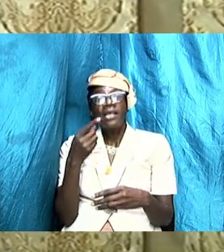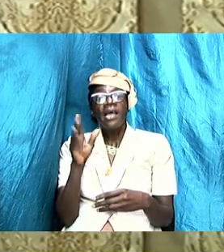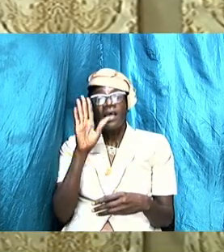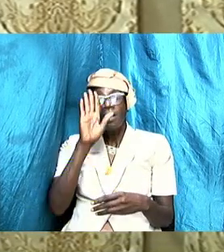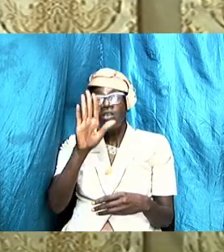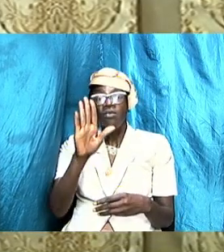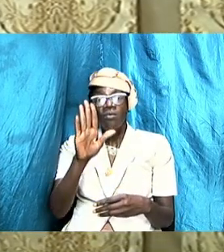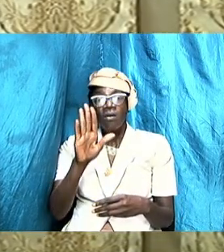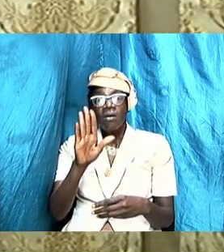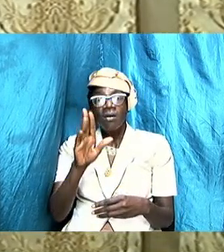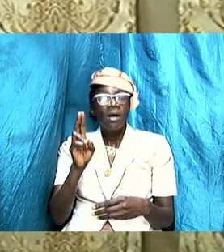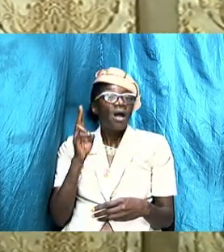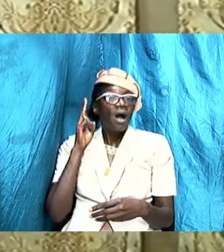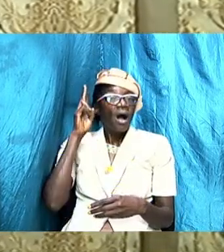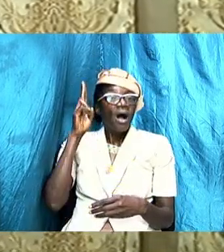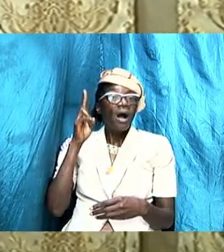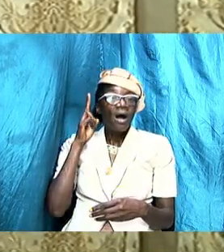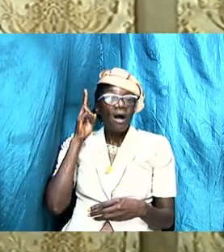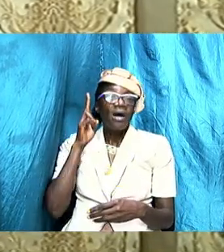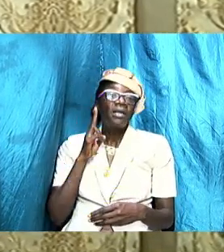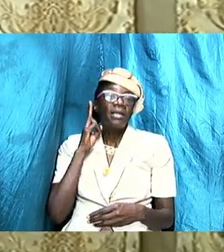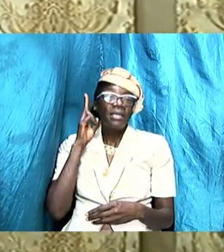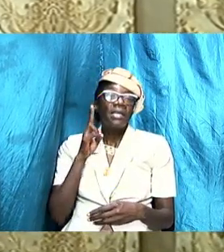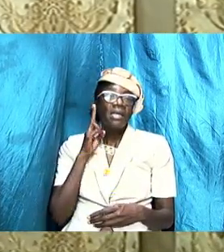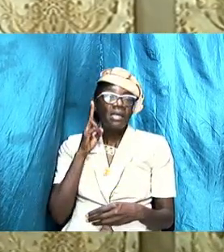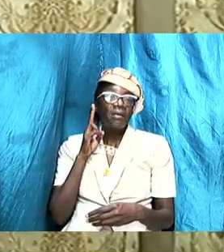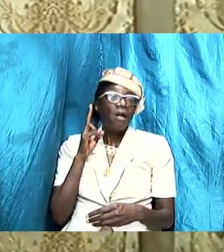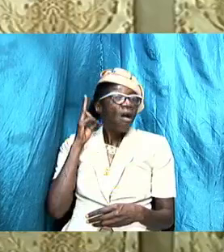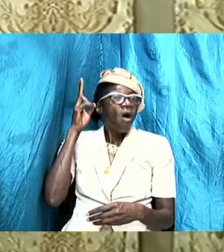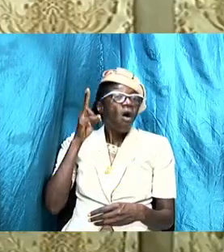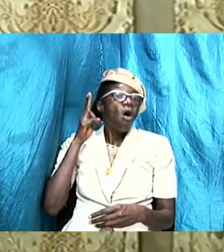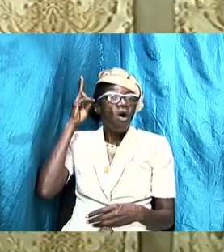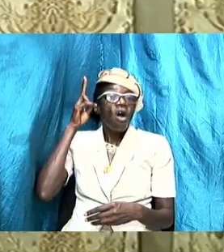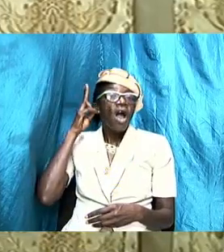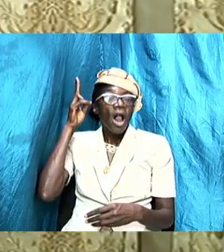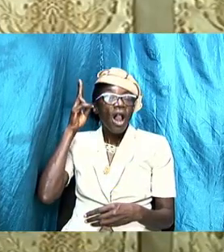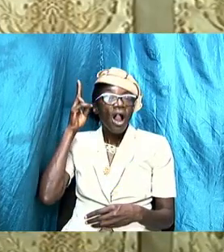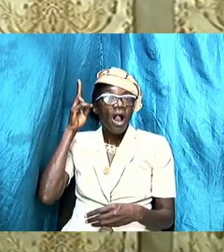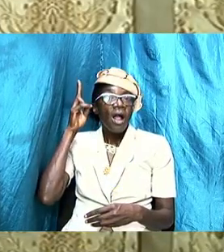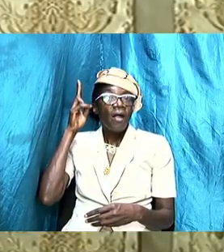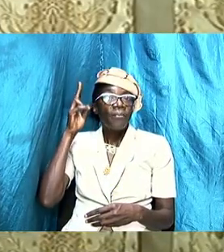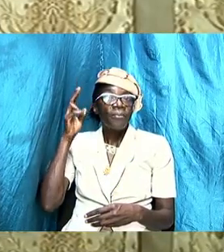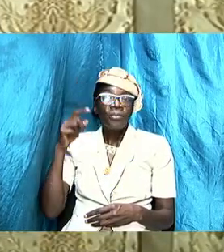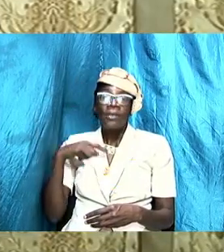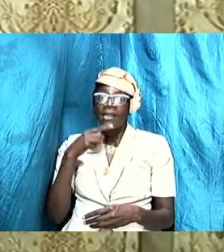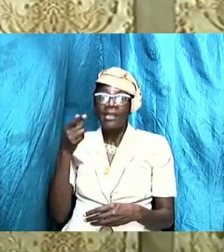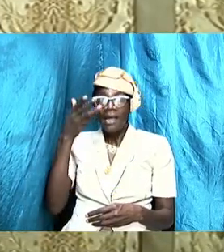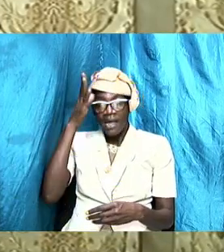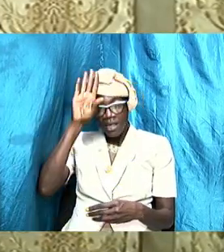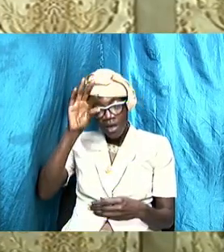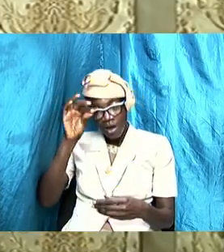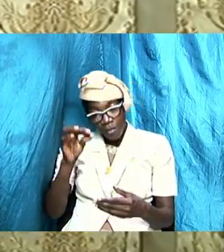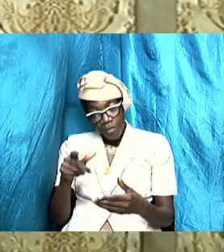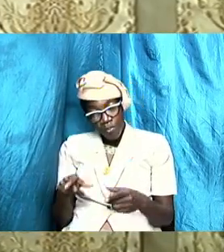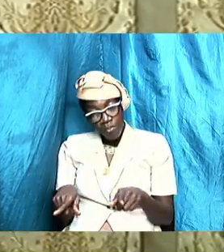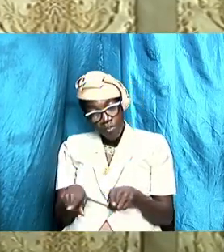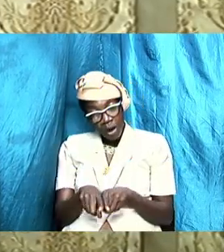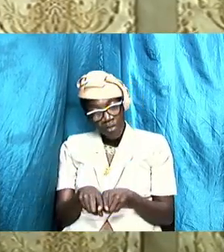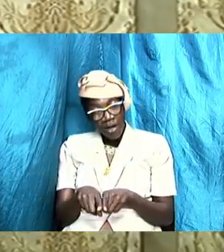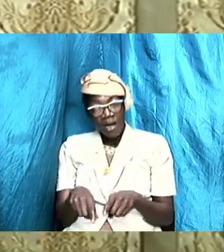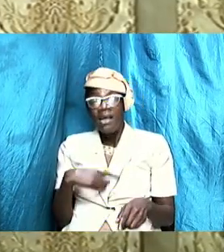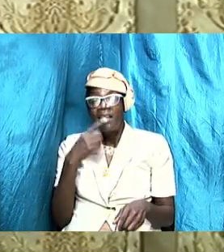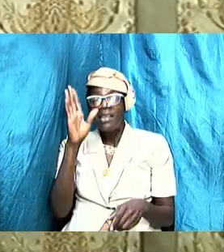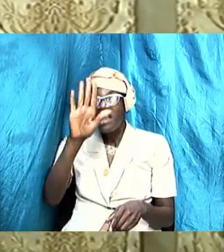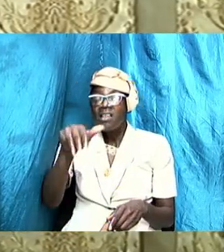auntie tell your uncle tell your brother tell